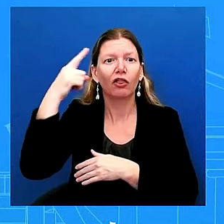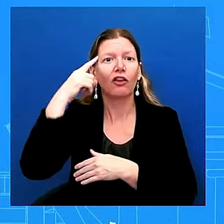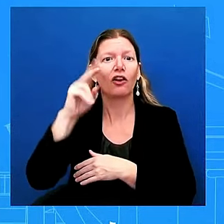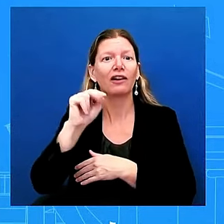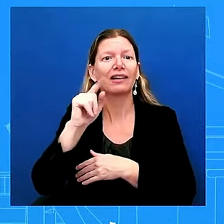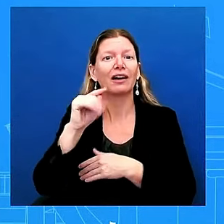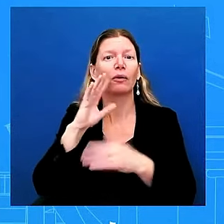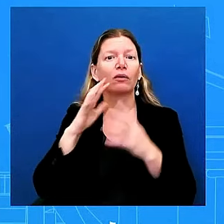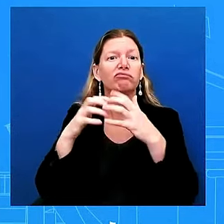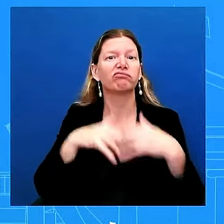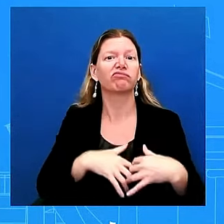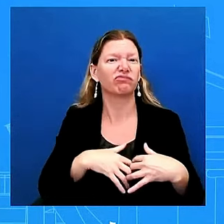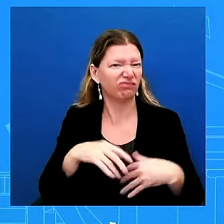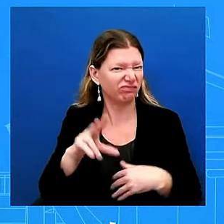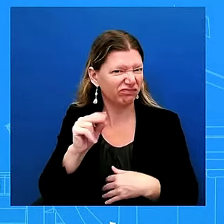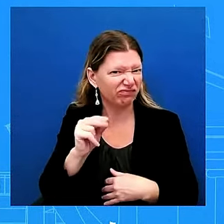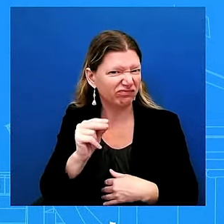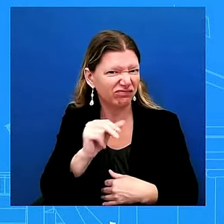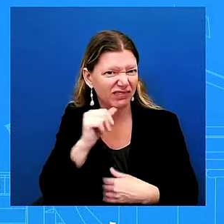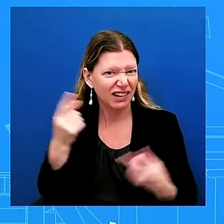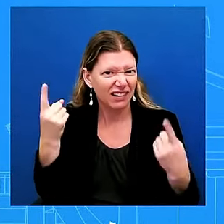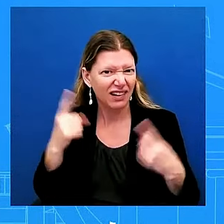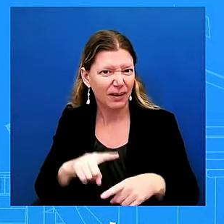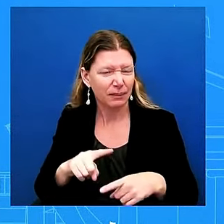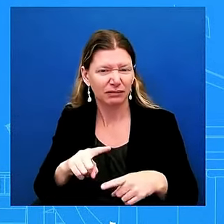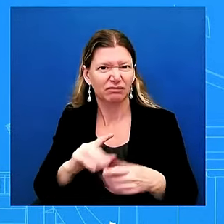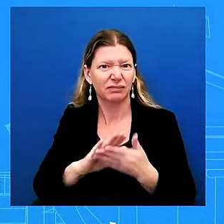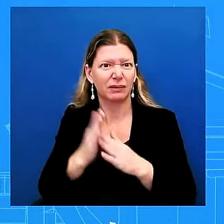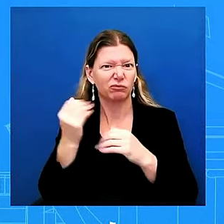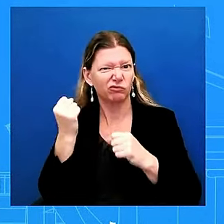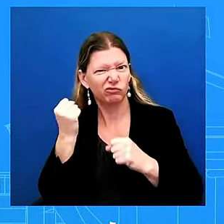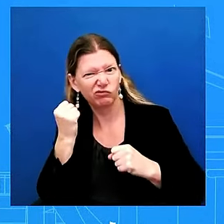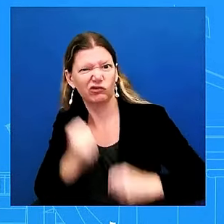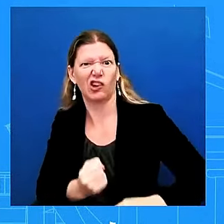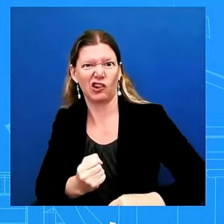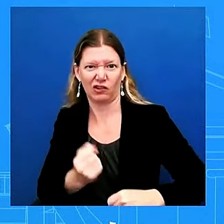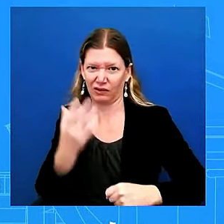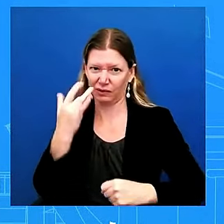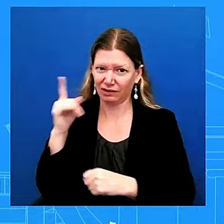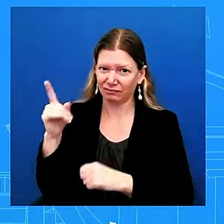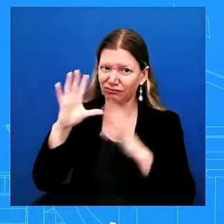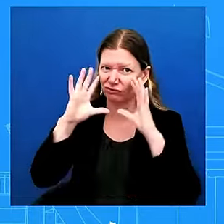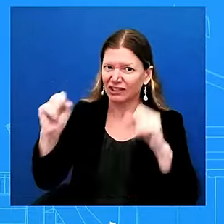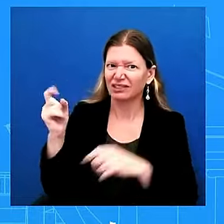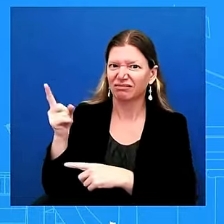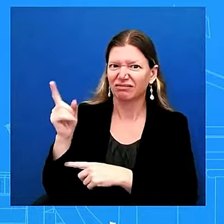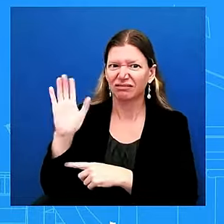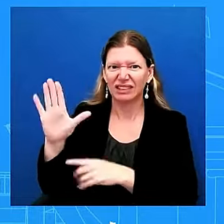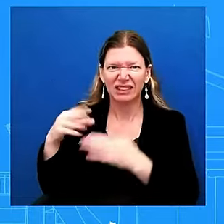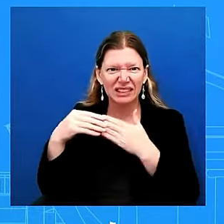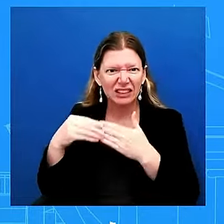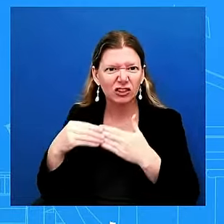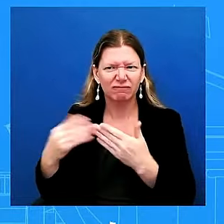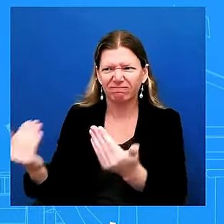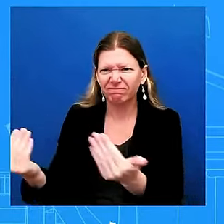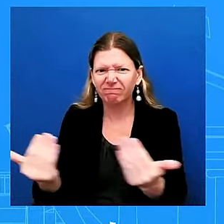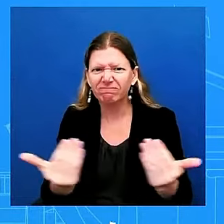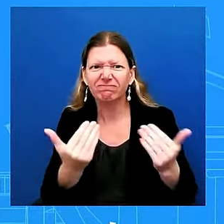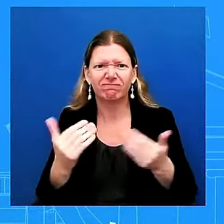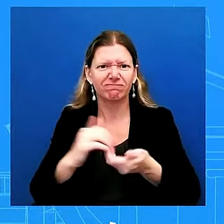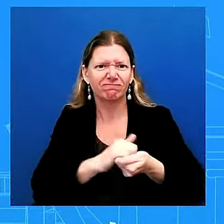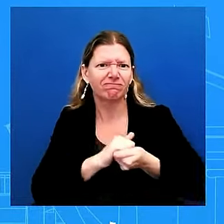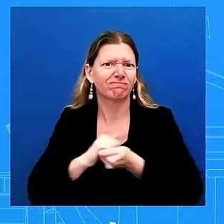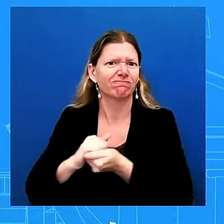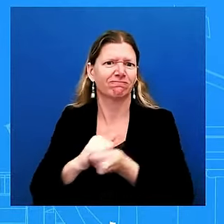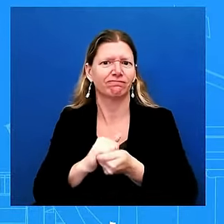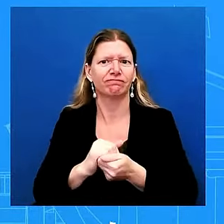uh make nato stronger because of his leadership and that's going to be what we're going to focus on he's suggesting a separate alliance that involve asia